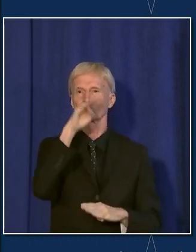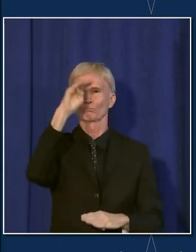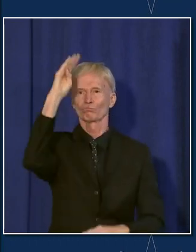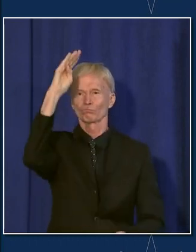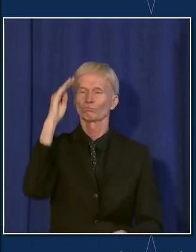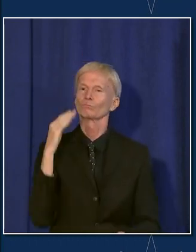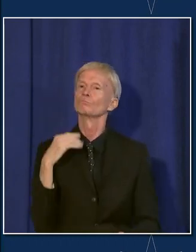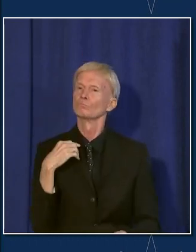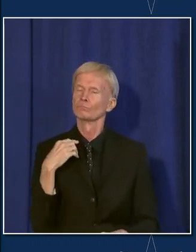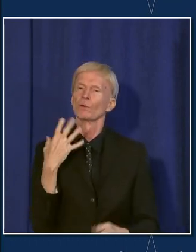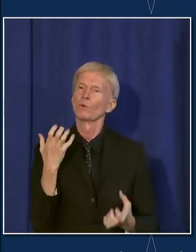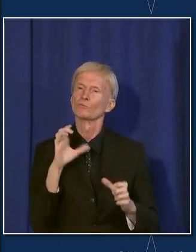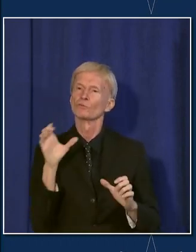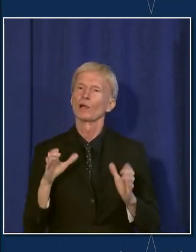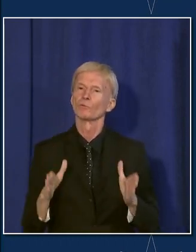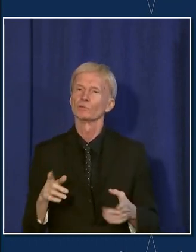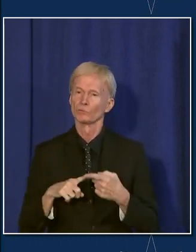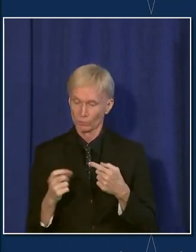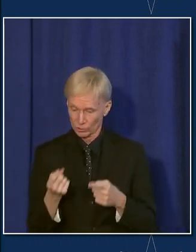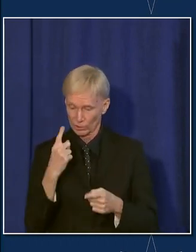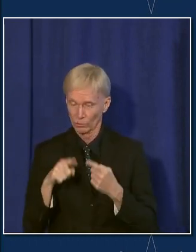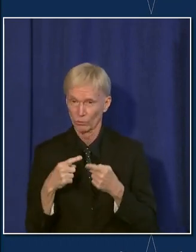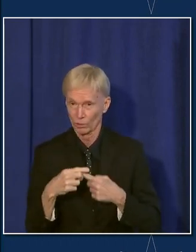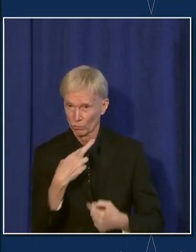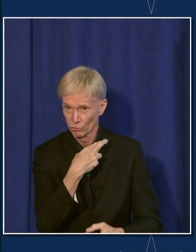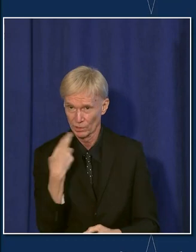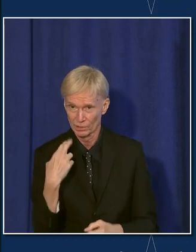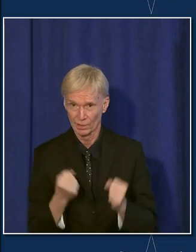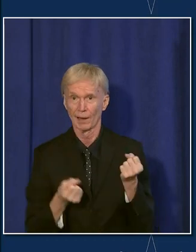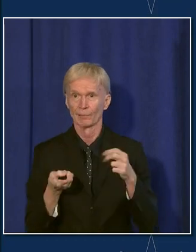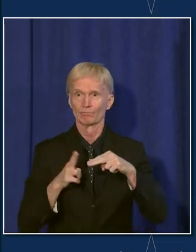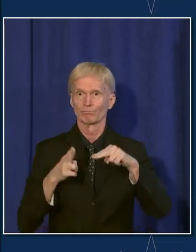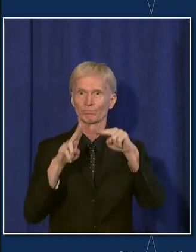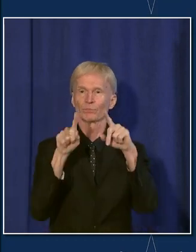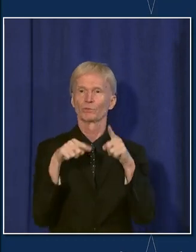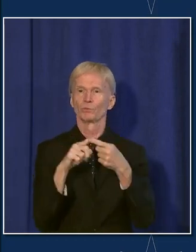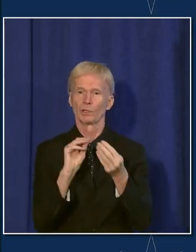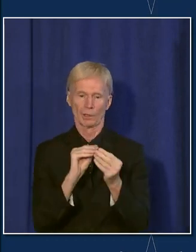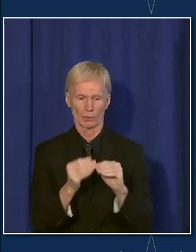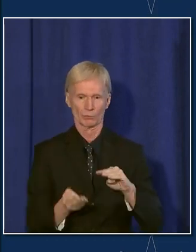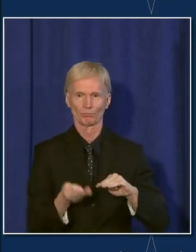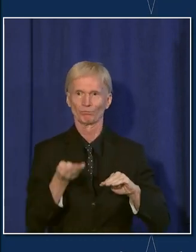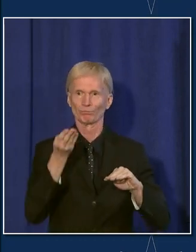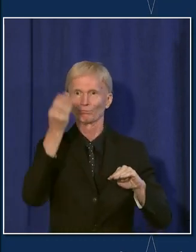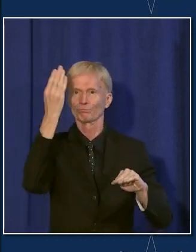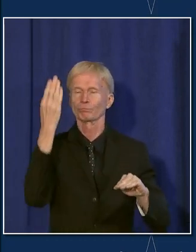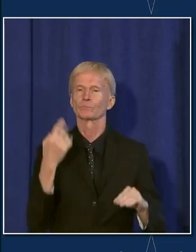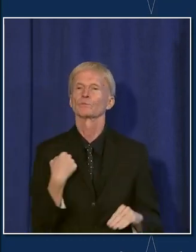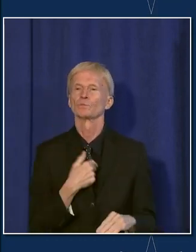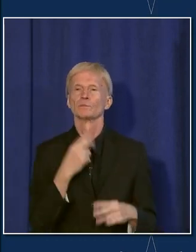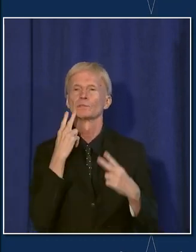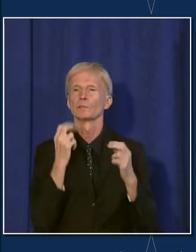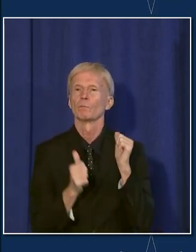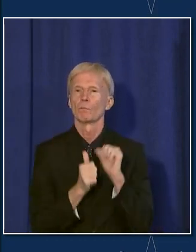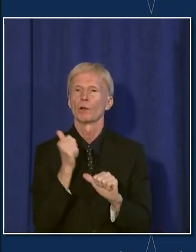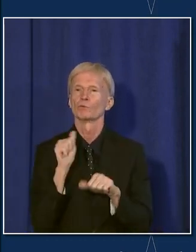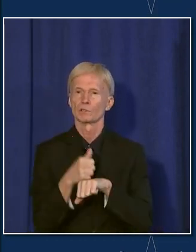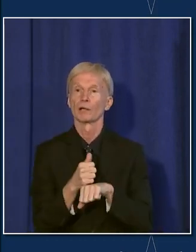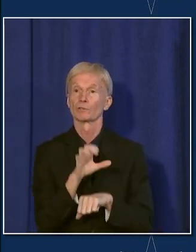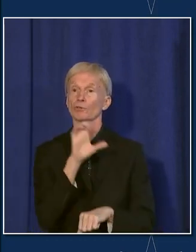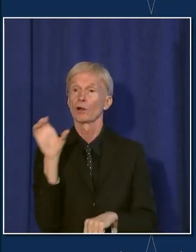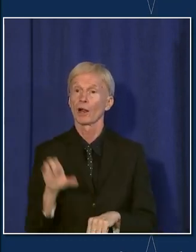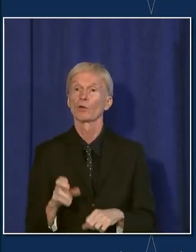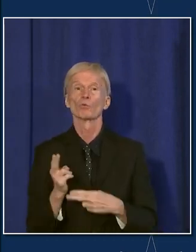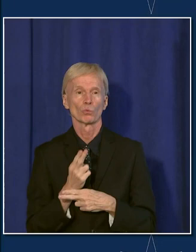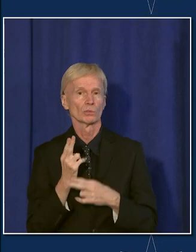that the risk does go up when the rates are going up. And so, we've already seen most settings in Chicago using these